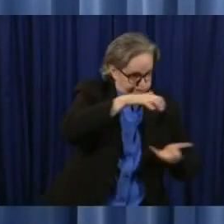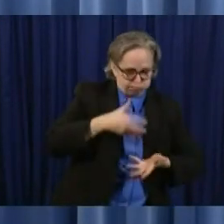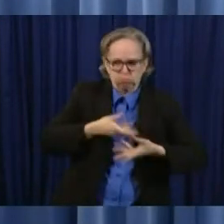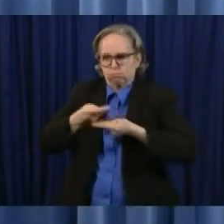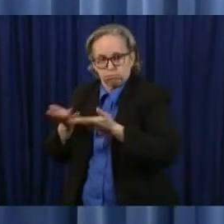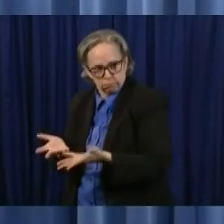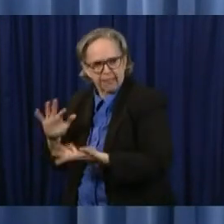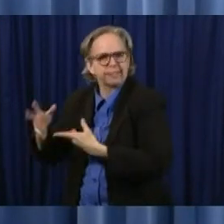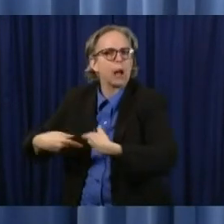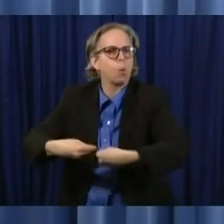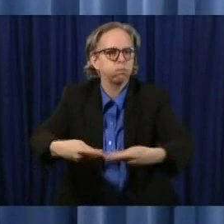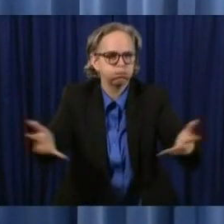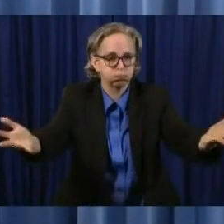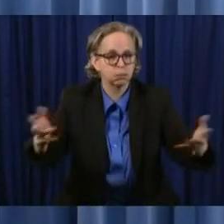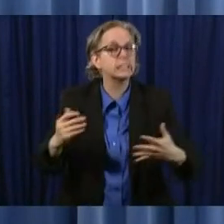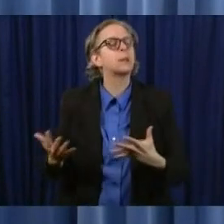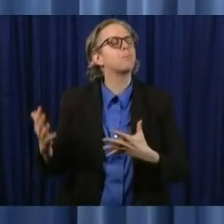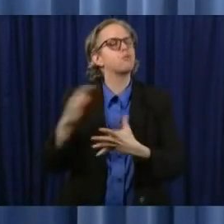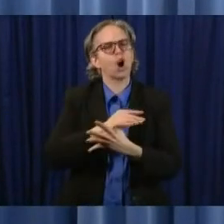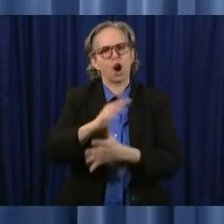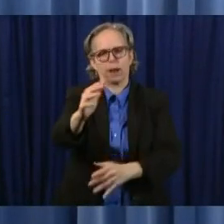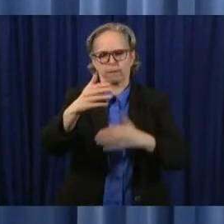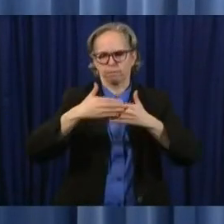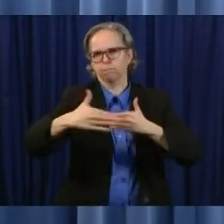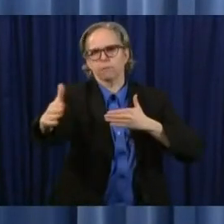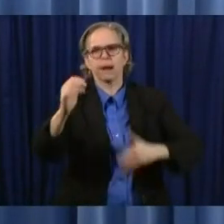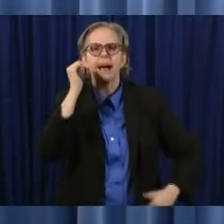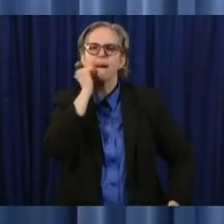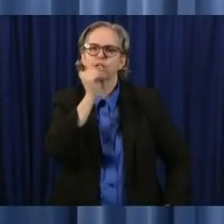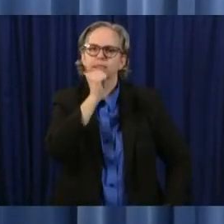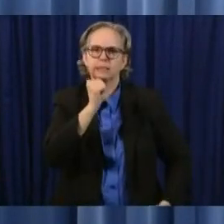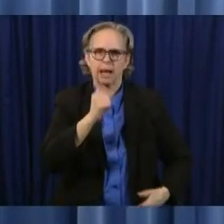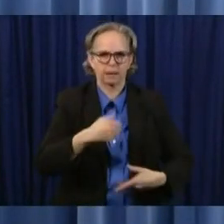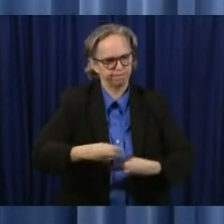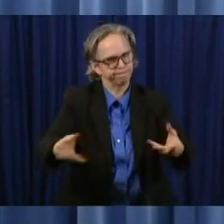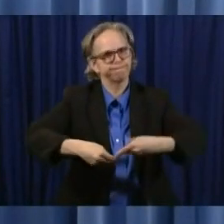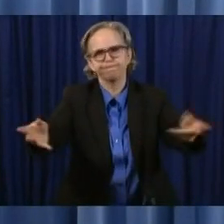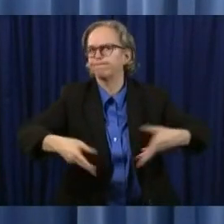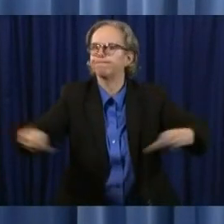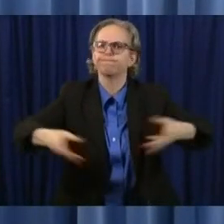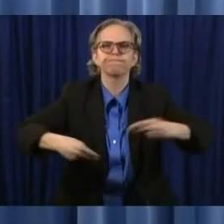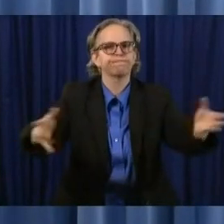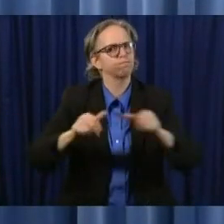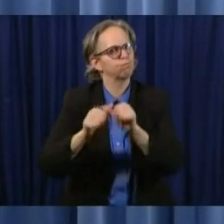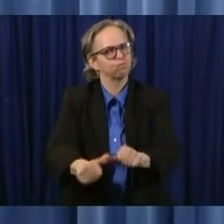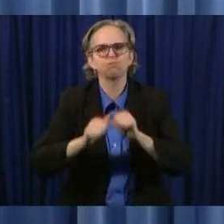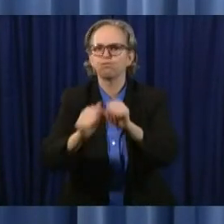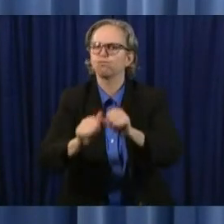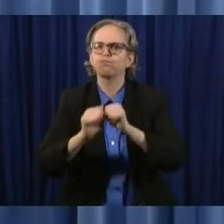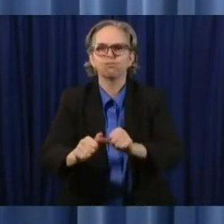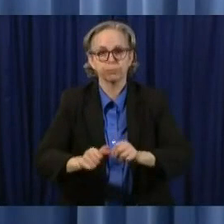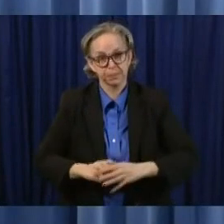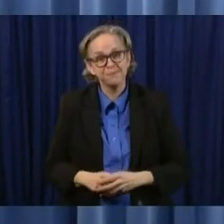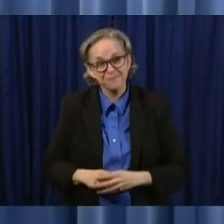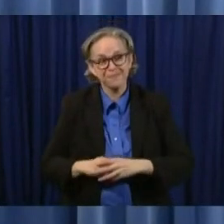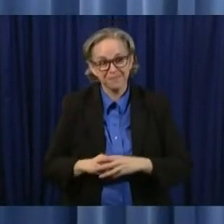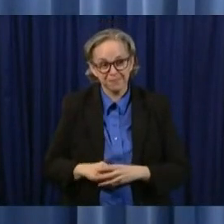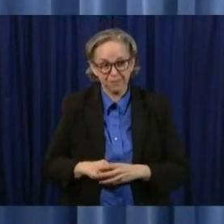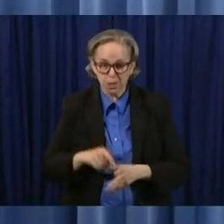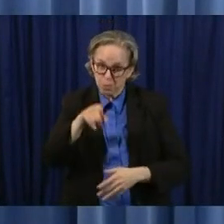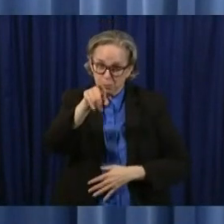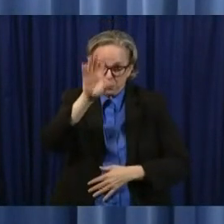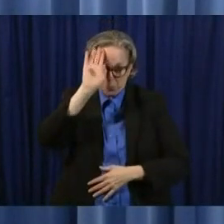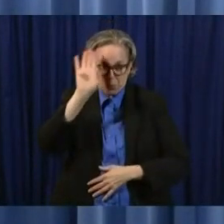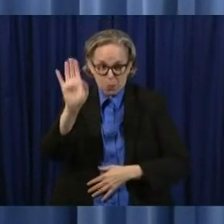single day you've heard me say this before but this virus unfortunately the is going to be is is us for a while